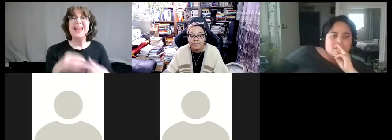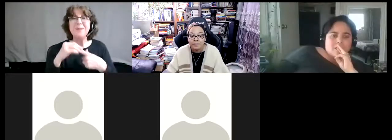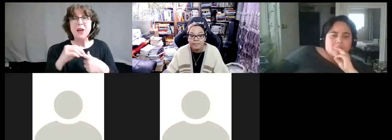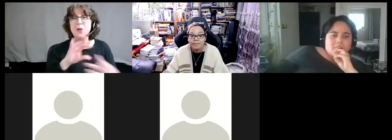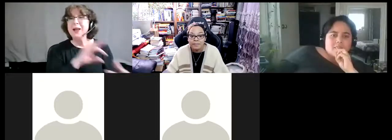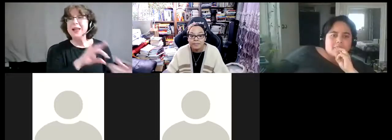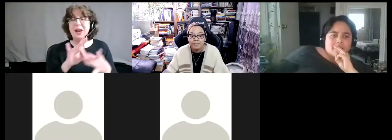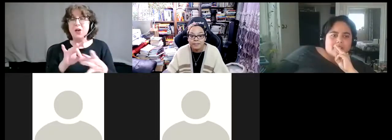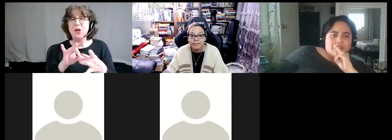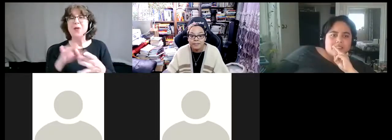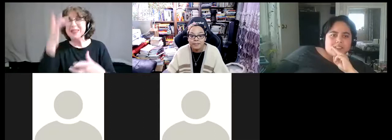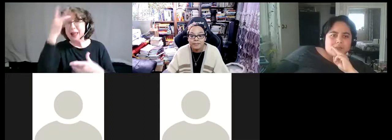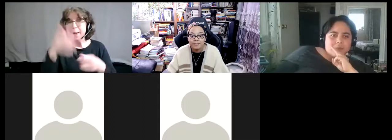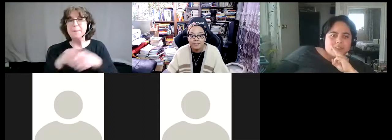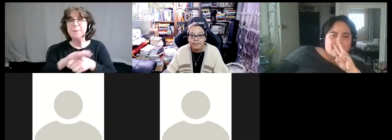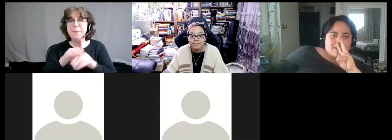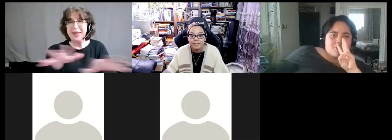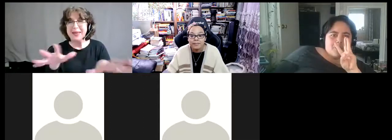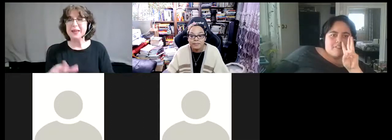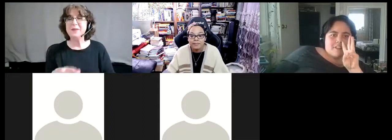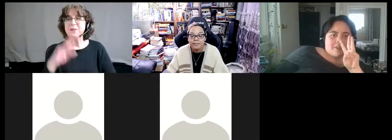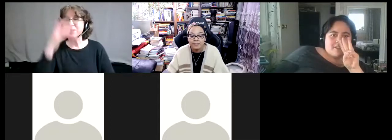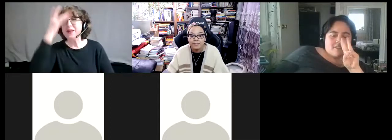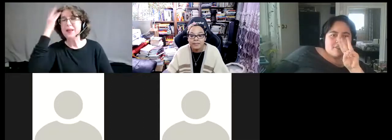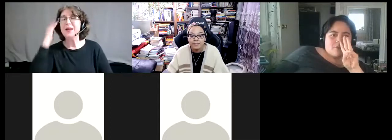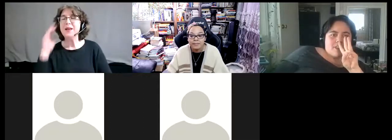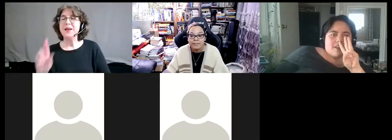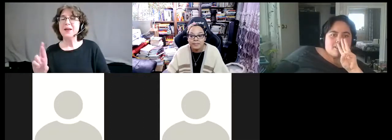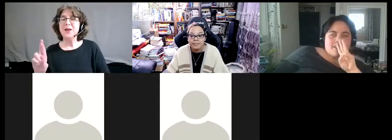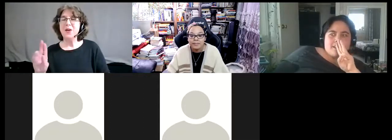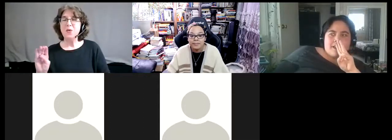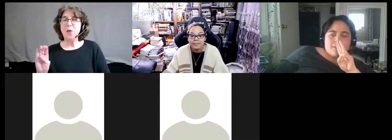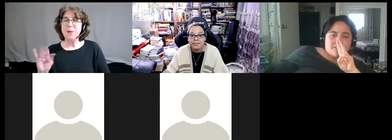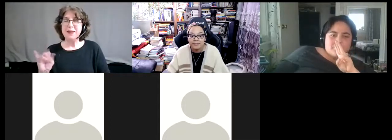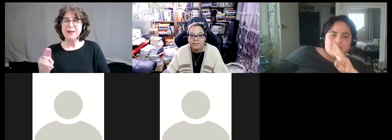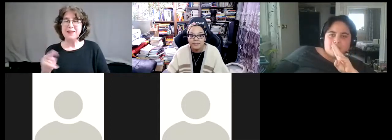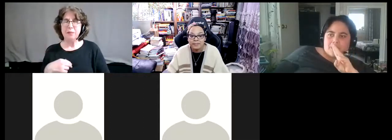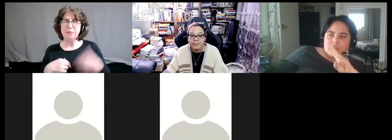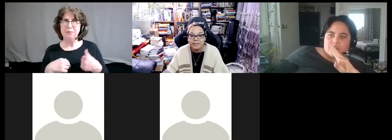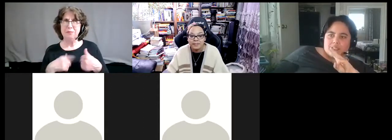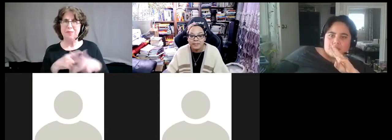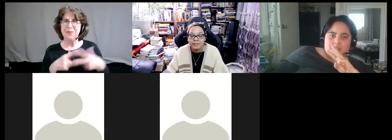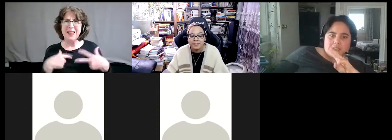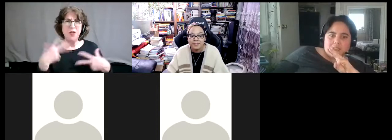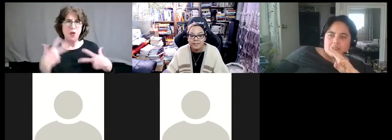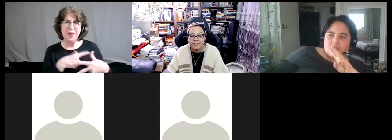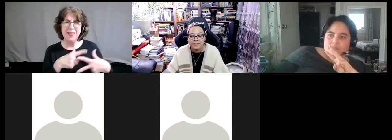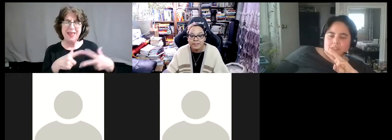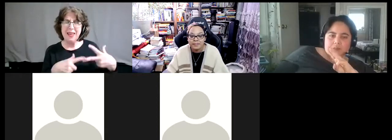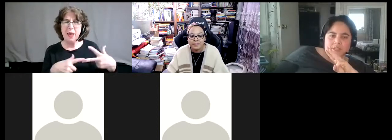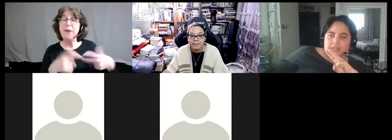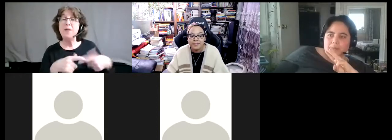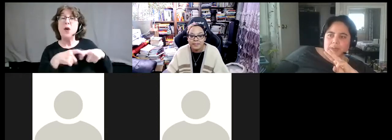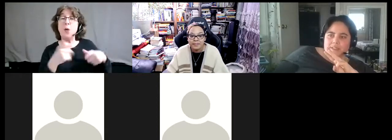Uh, this is Robin. I am holding my finger up because I have three thoughts, but I do just want to note that somebody in the